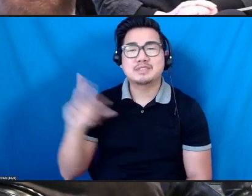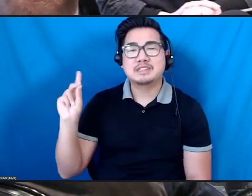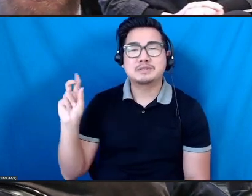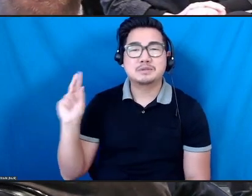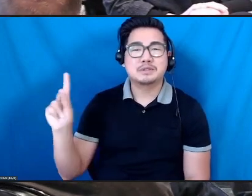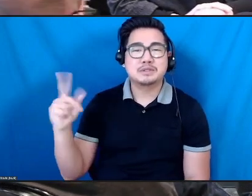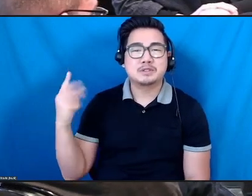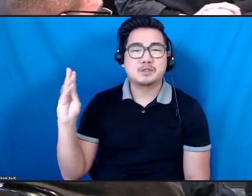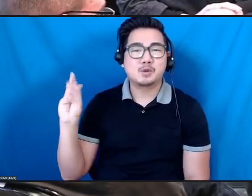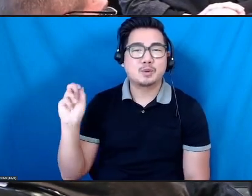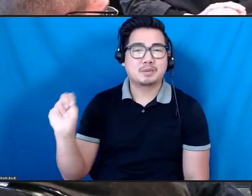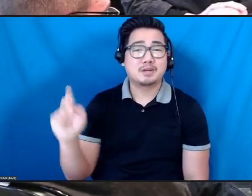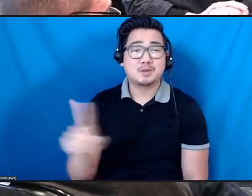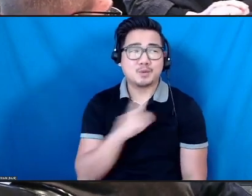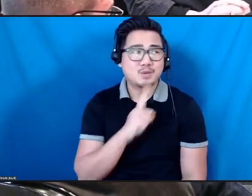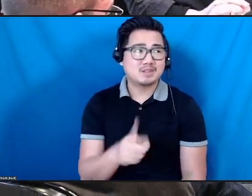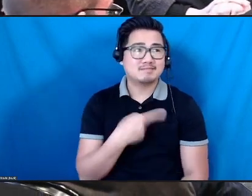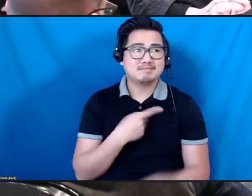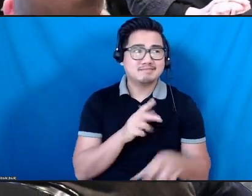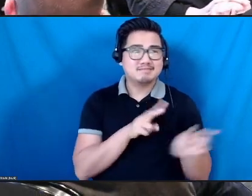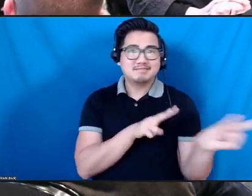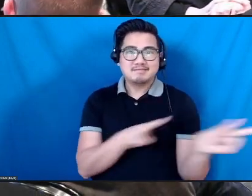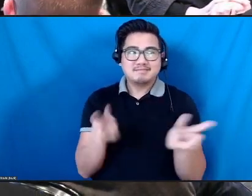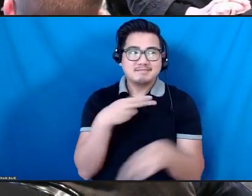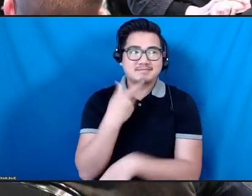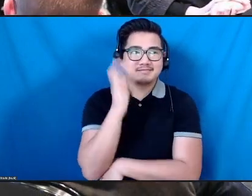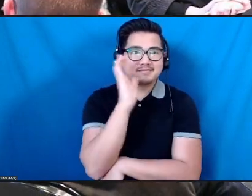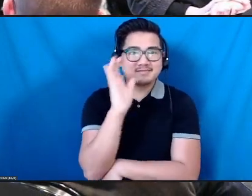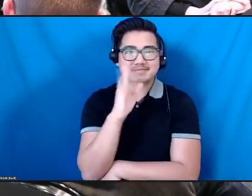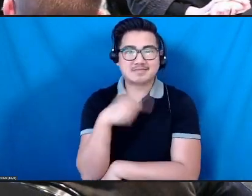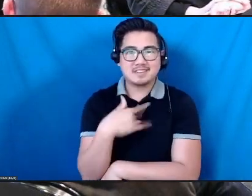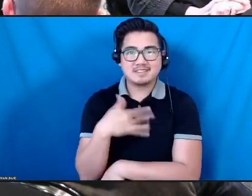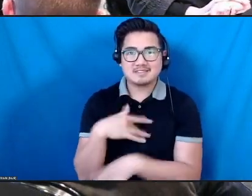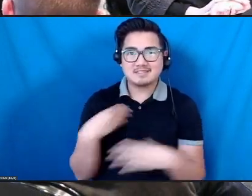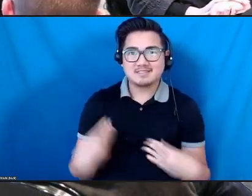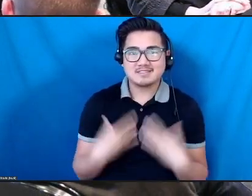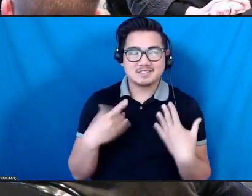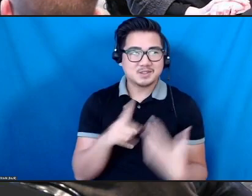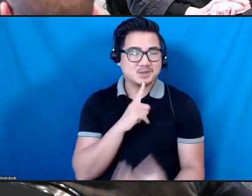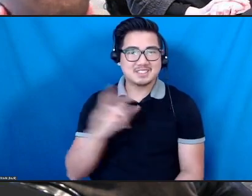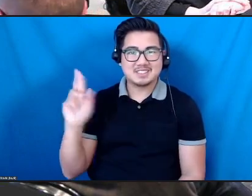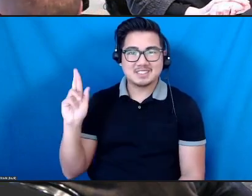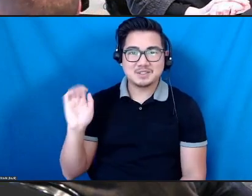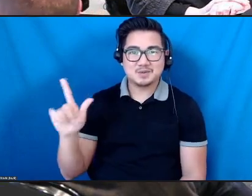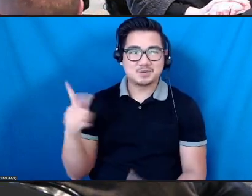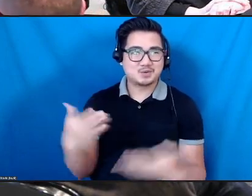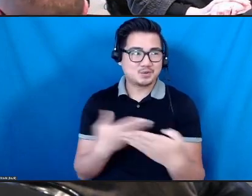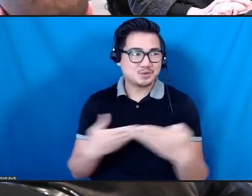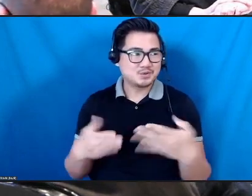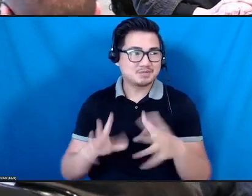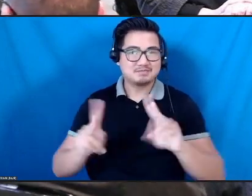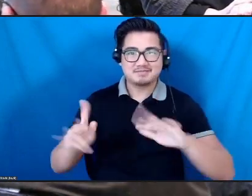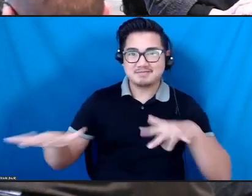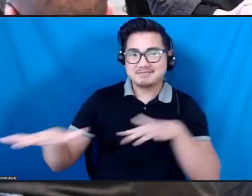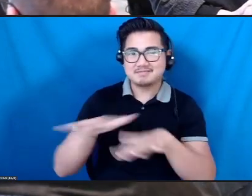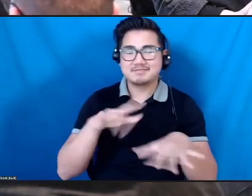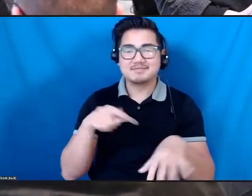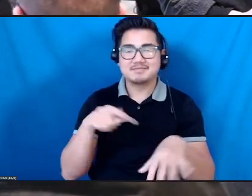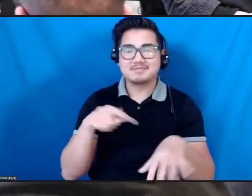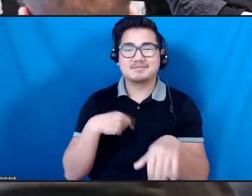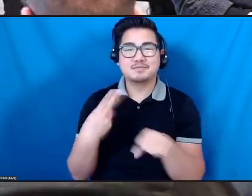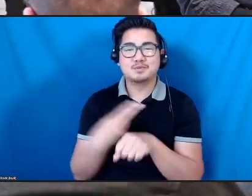This is really, really energizing and inspiring to be in this real room. I use he, him pronouns.